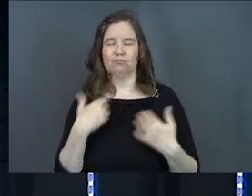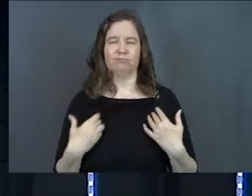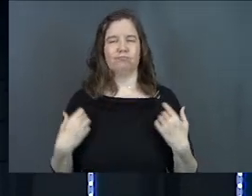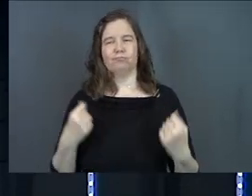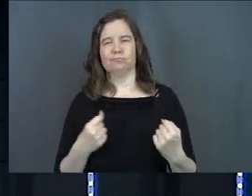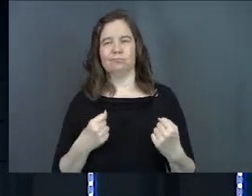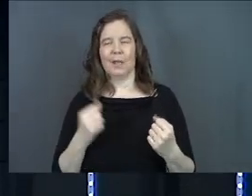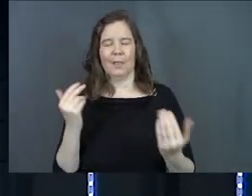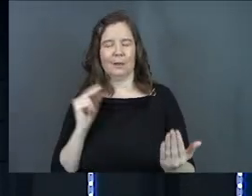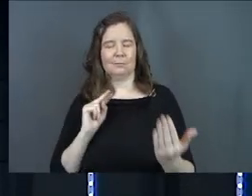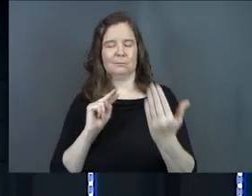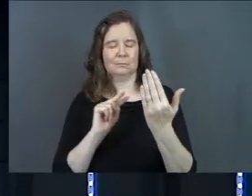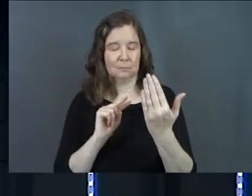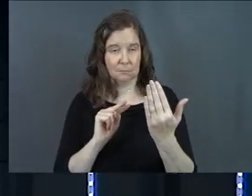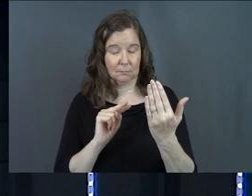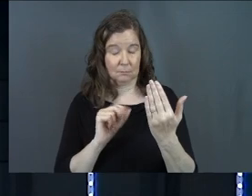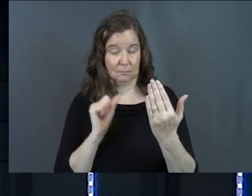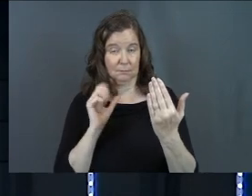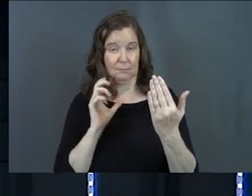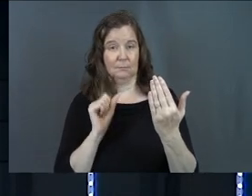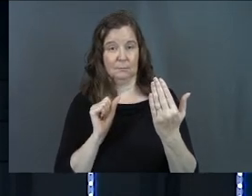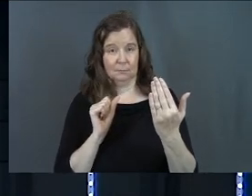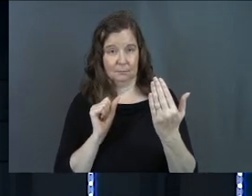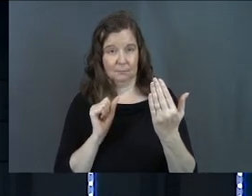super confident. And you hit that mirror, it's like, oh boy.